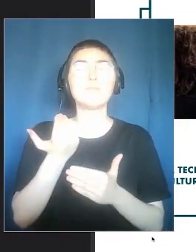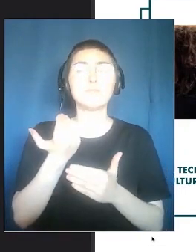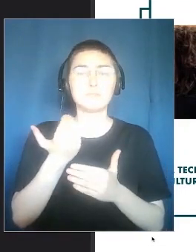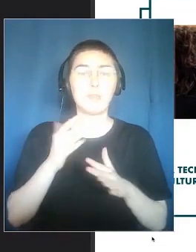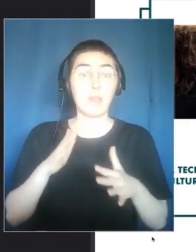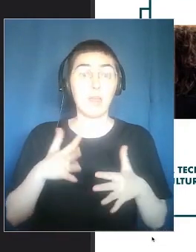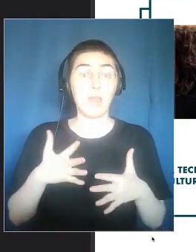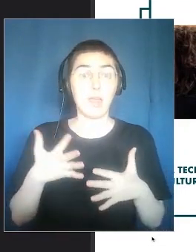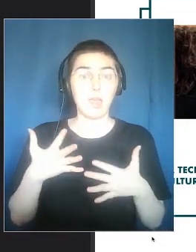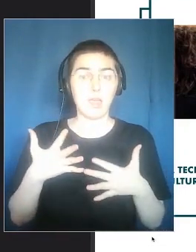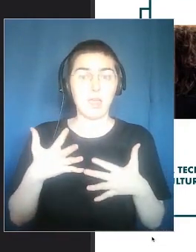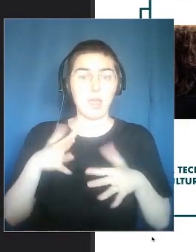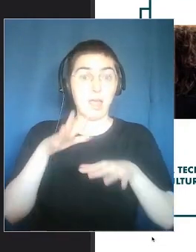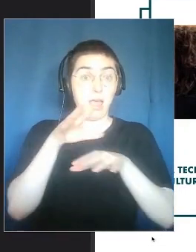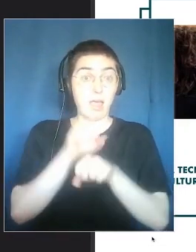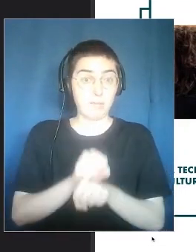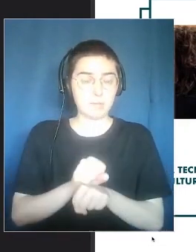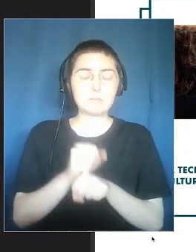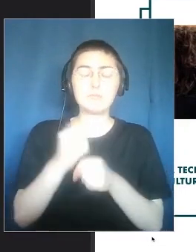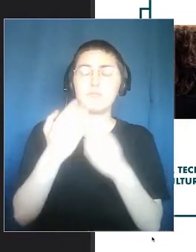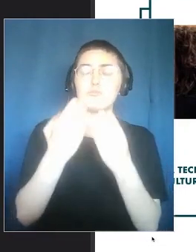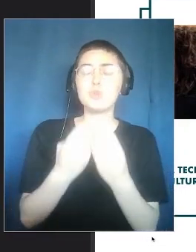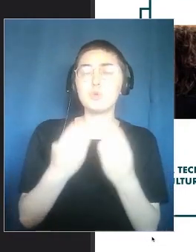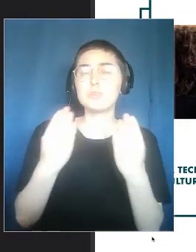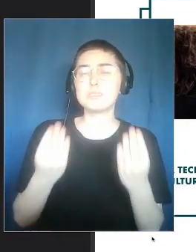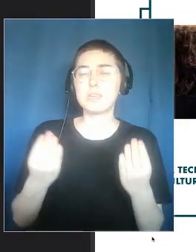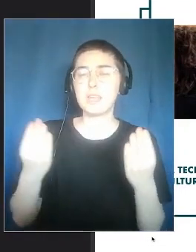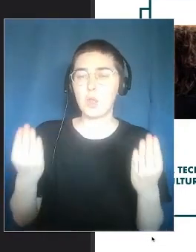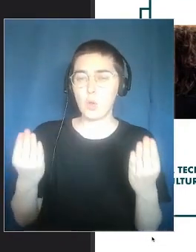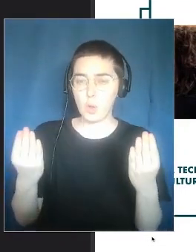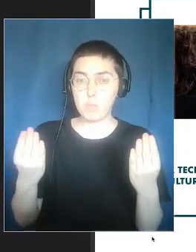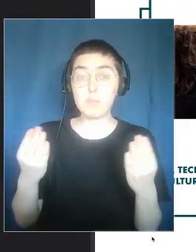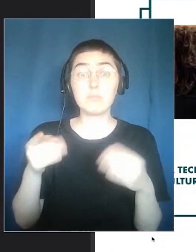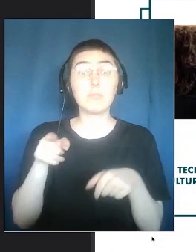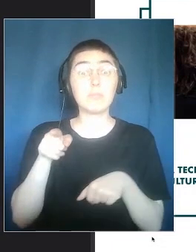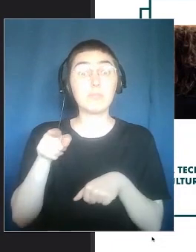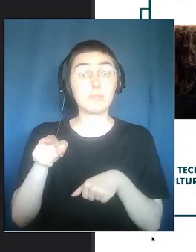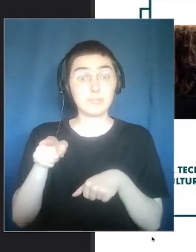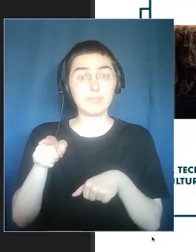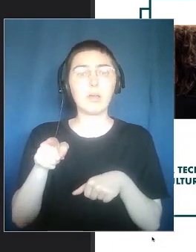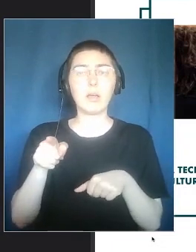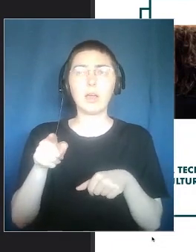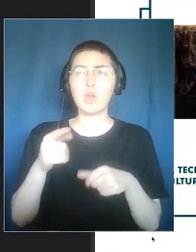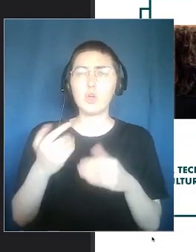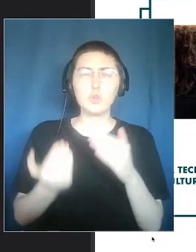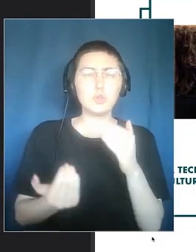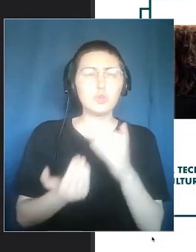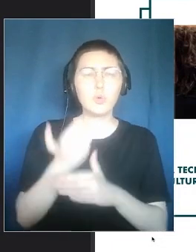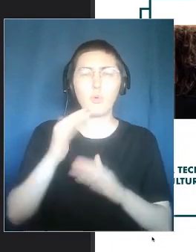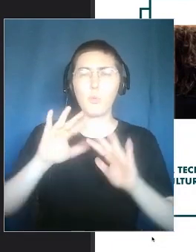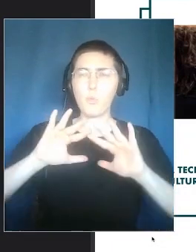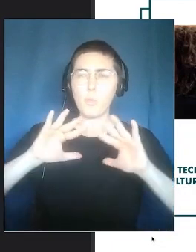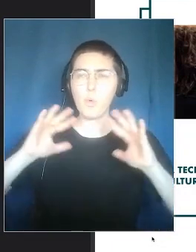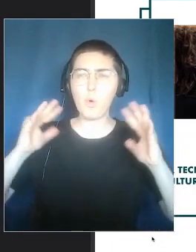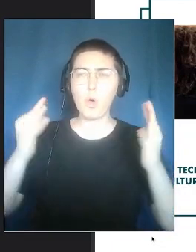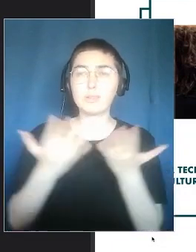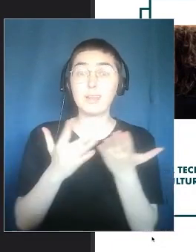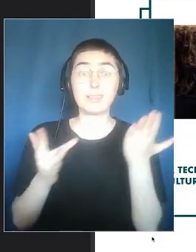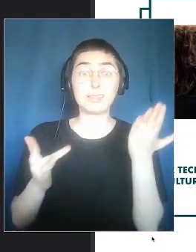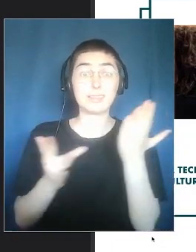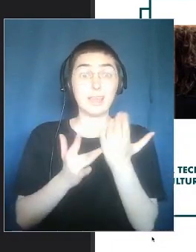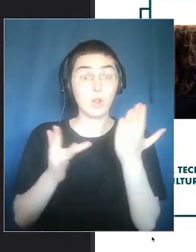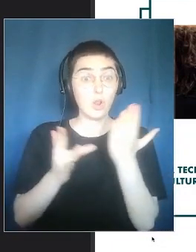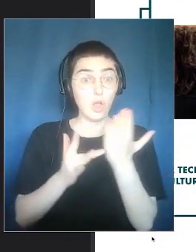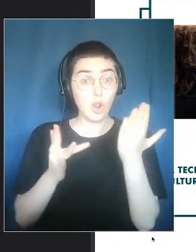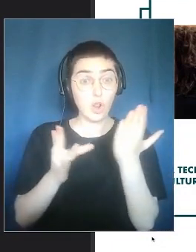understand in museums how this world, how this world was modified and was affecting also